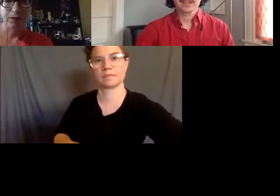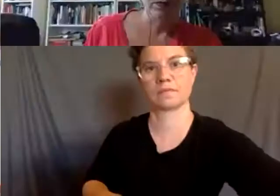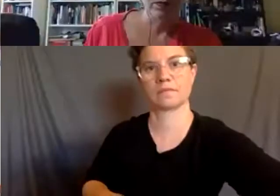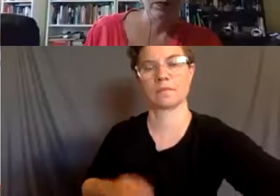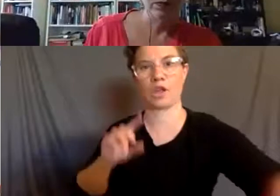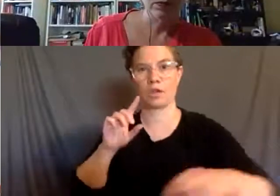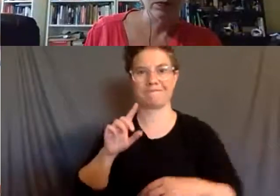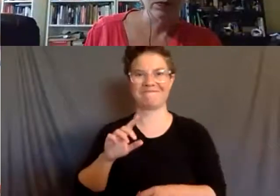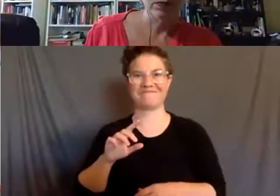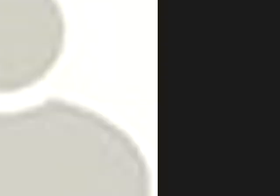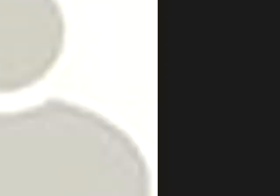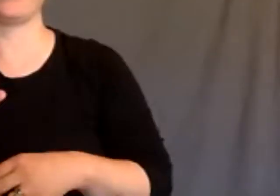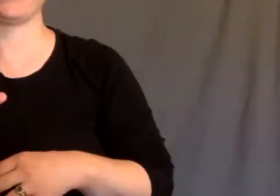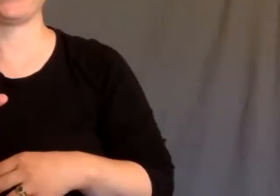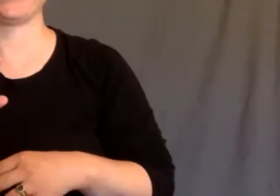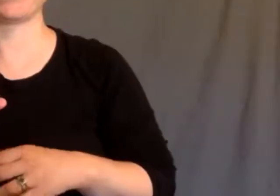I'll slow down a little bit.